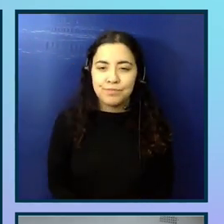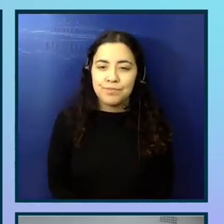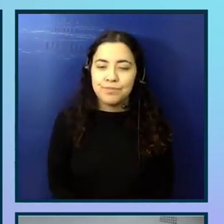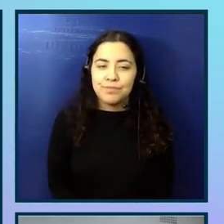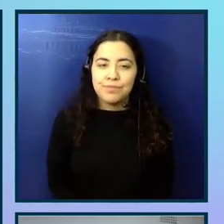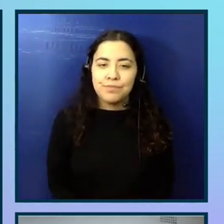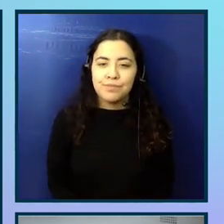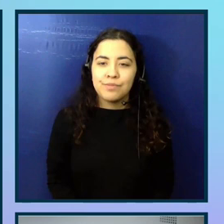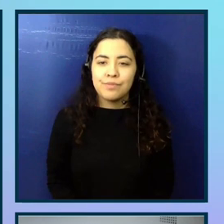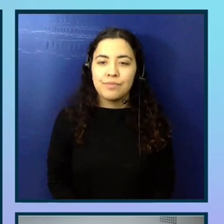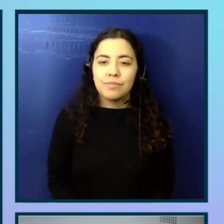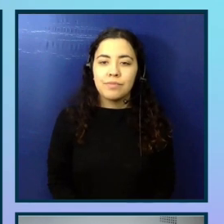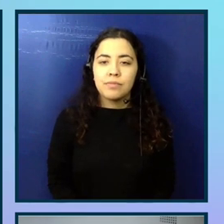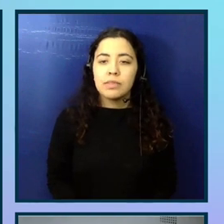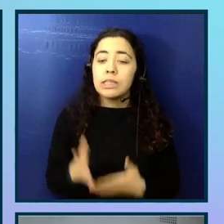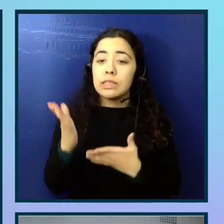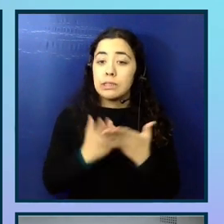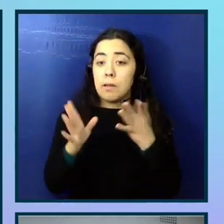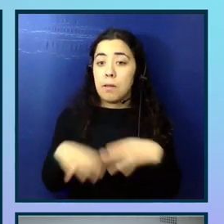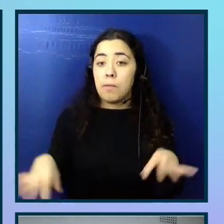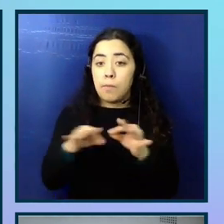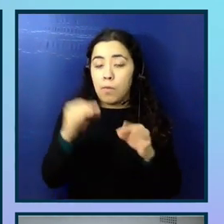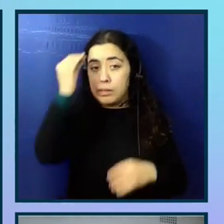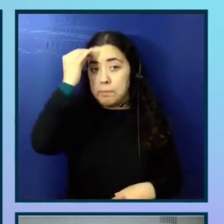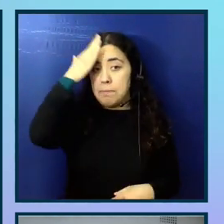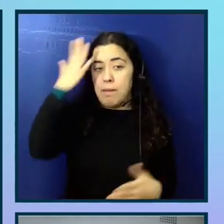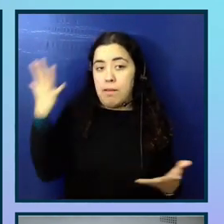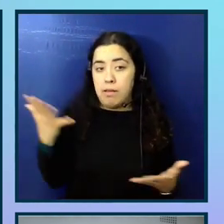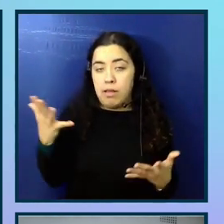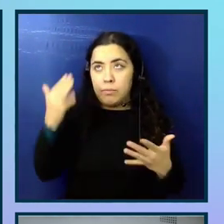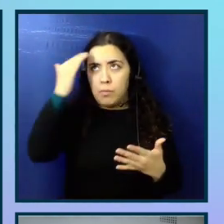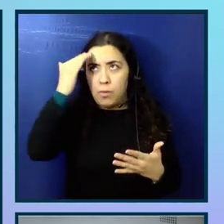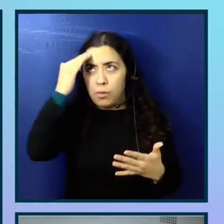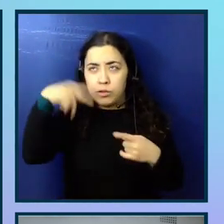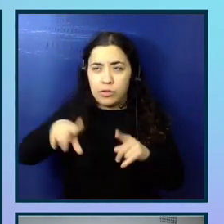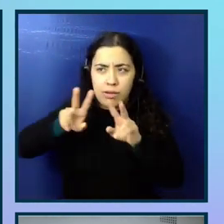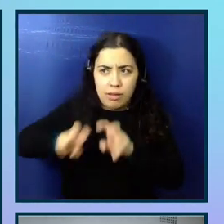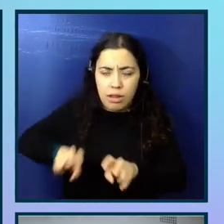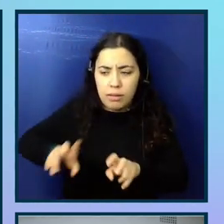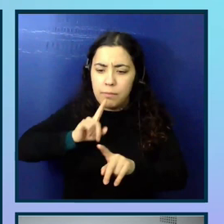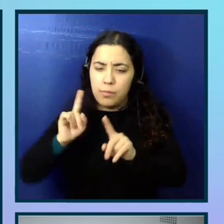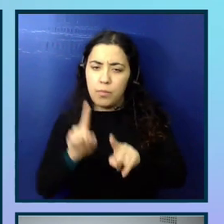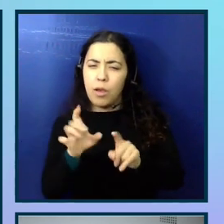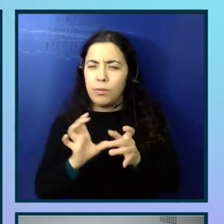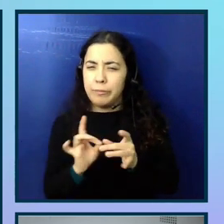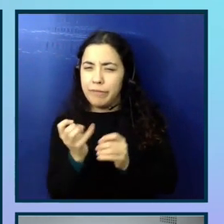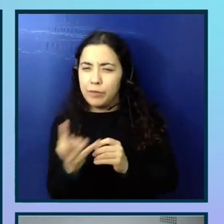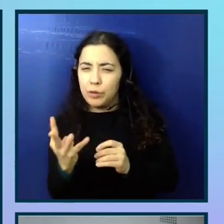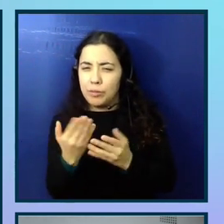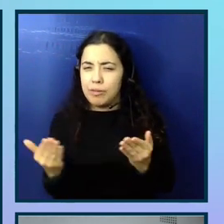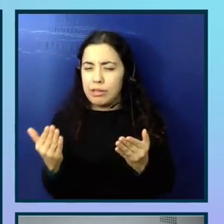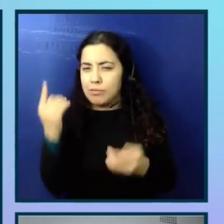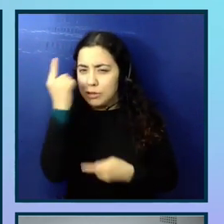So there are some important things to keep in mind and be cautious of during your analysis and reporting that I want to mention when it comes